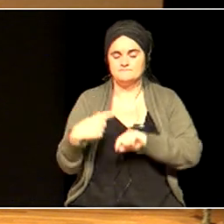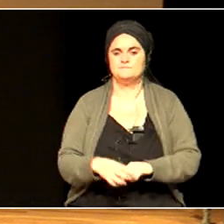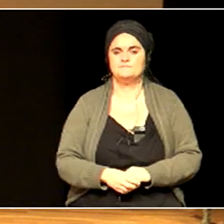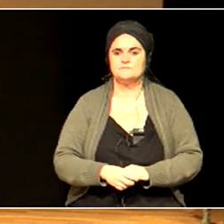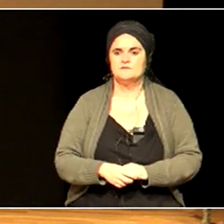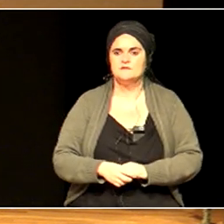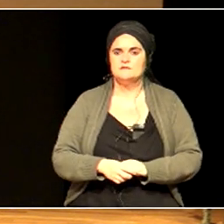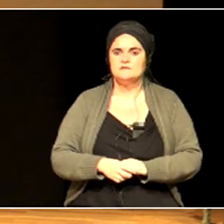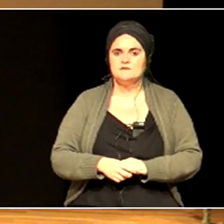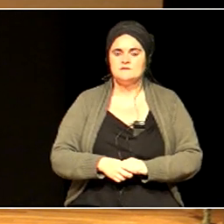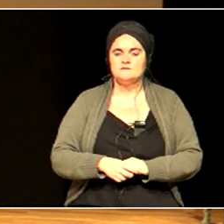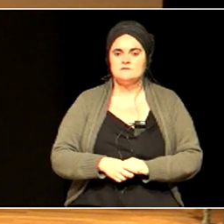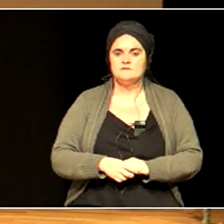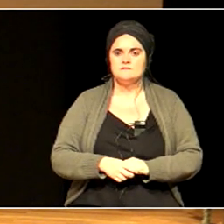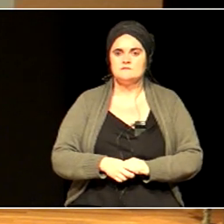breakdown.